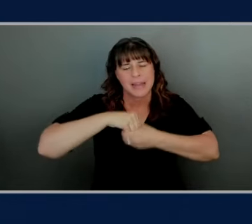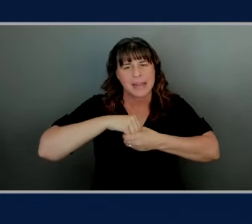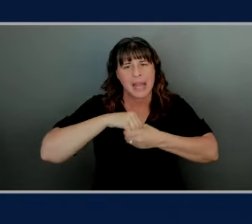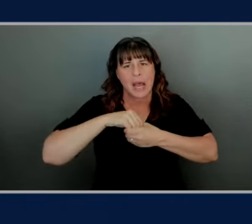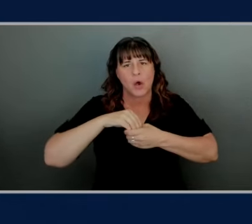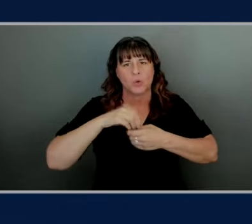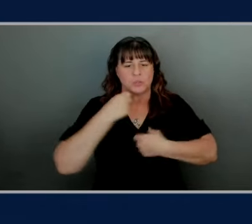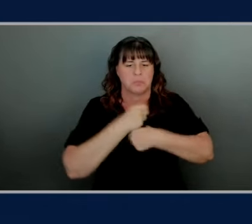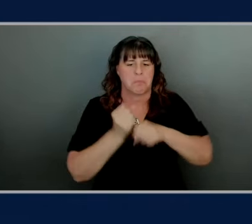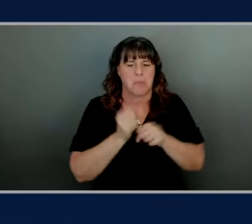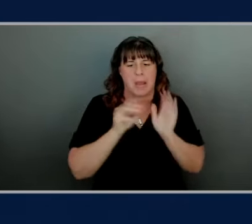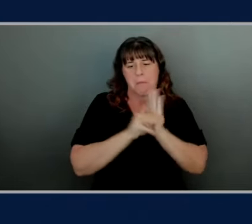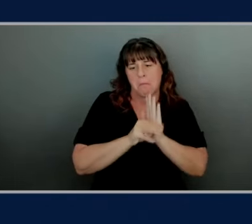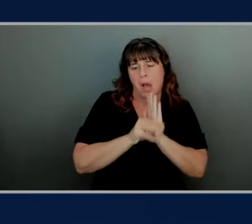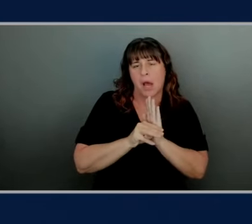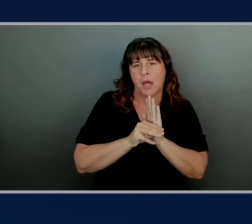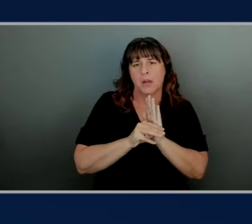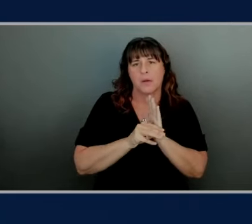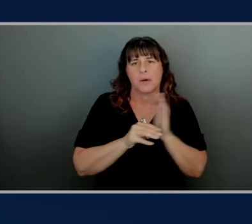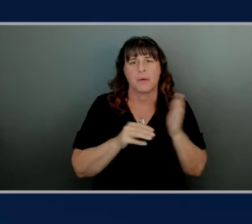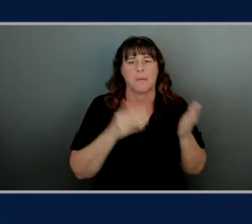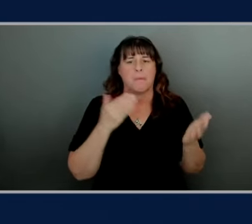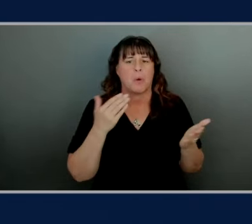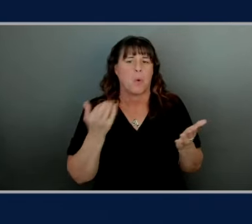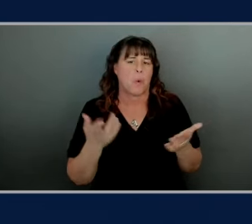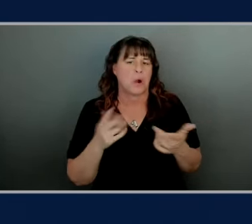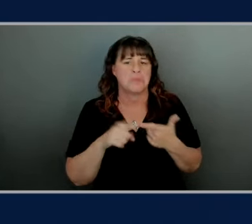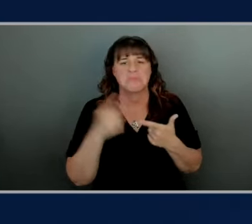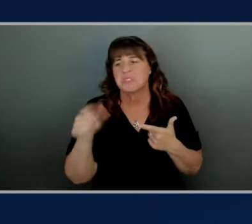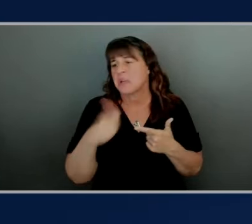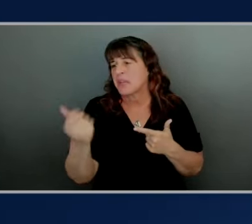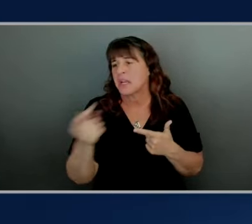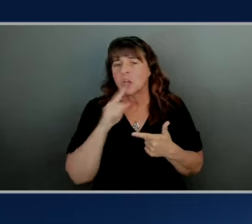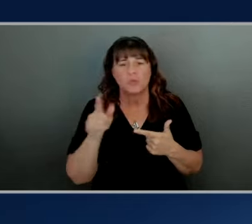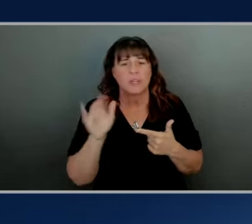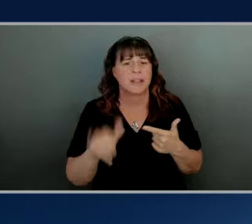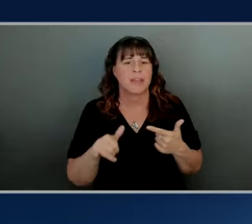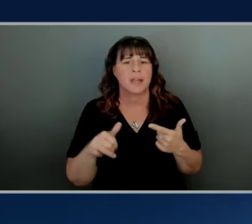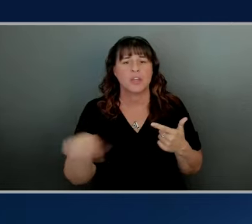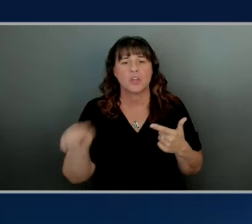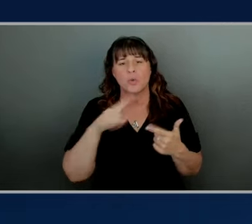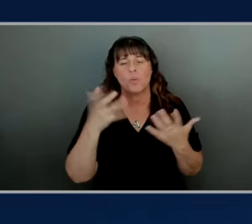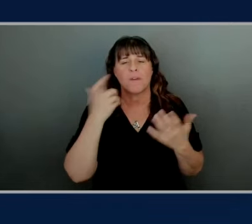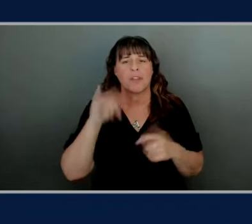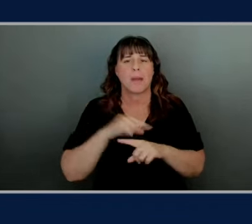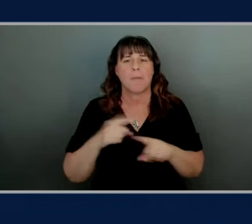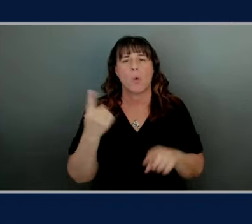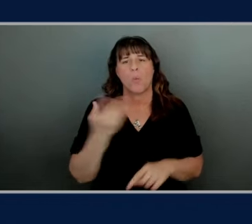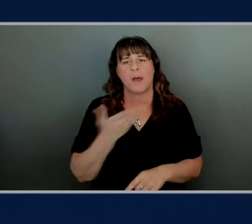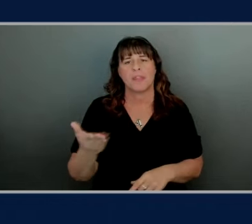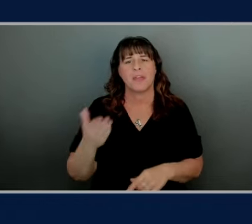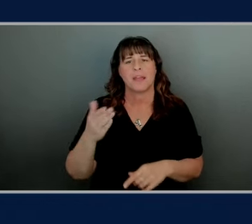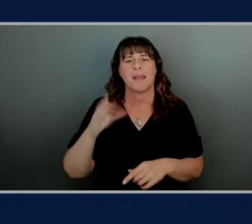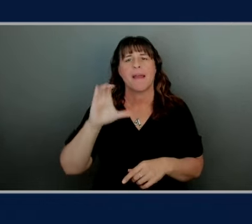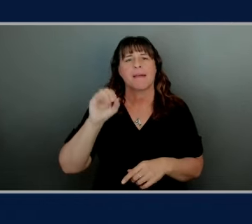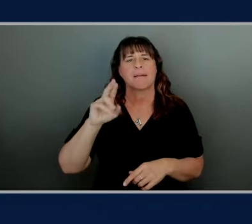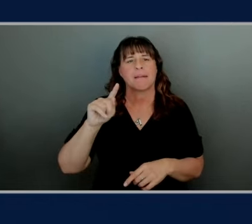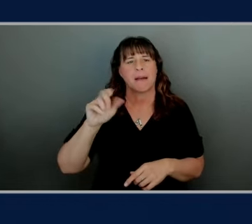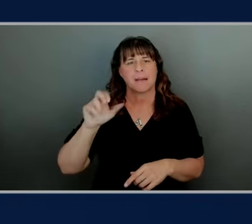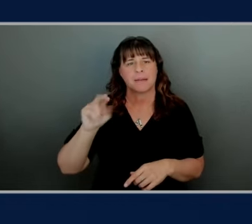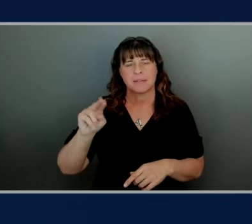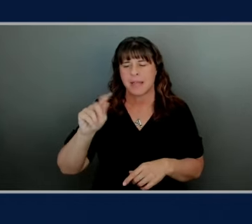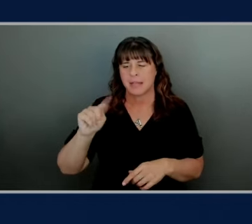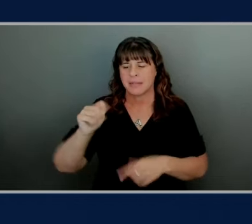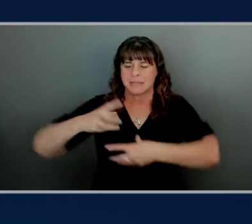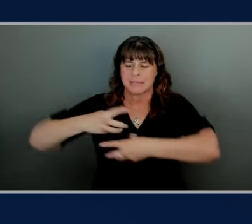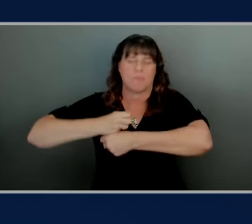provided that's like maybe cloud or or something else right so uh one of them is content summarization so content summarization taking